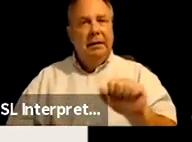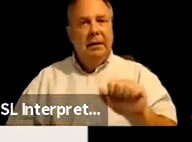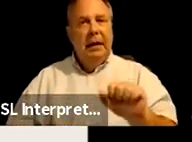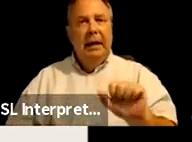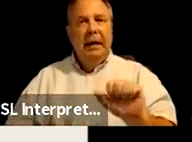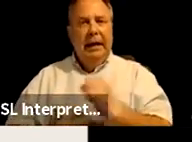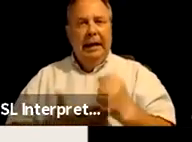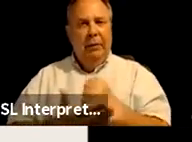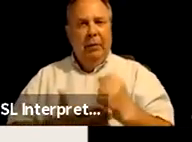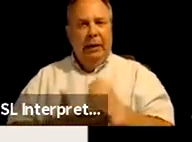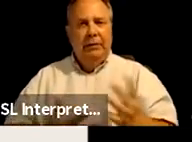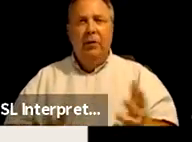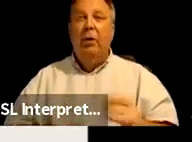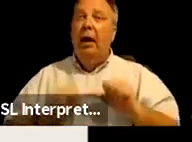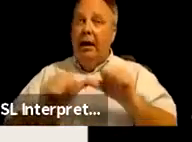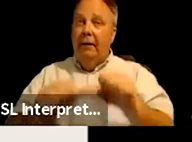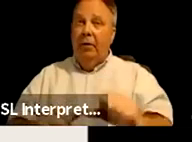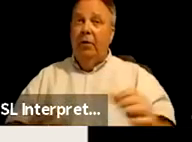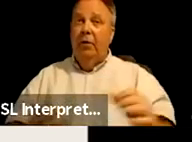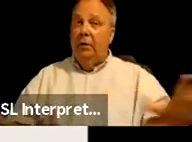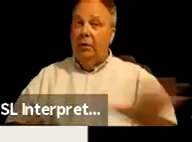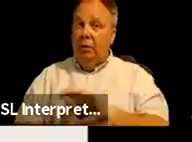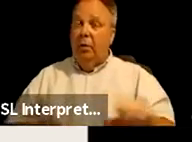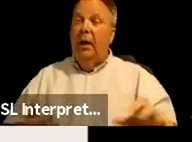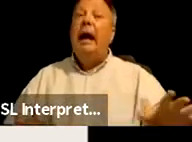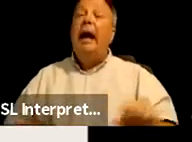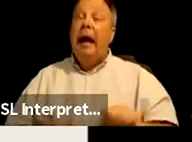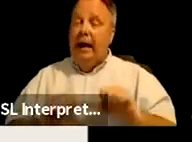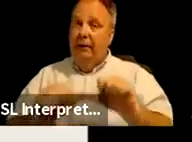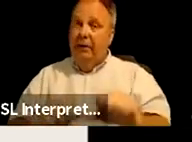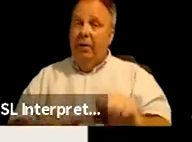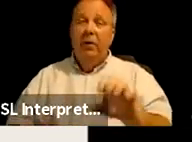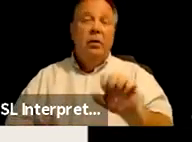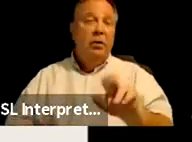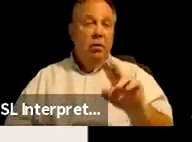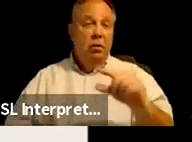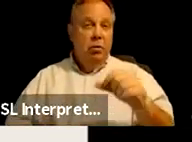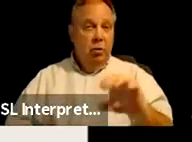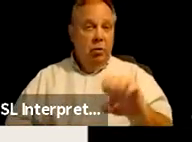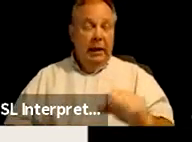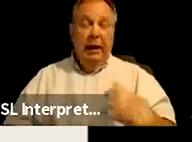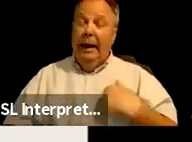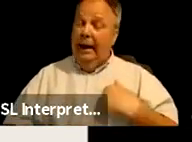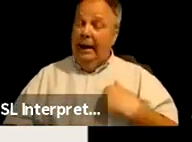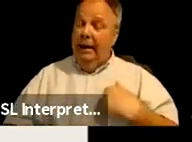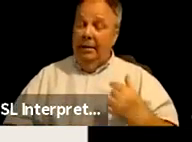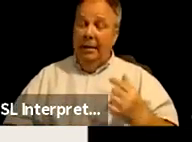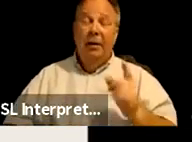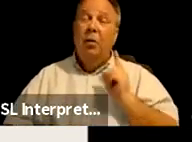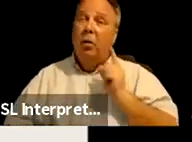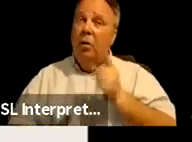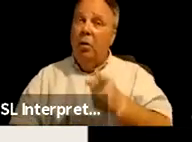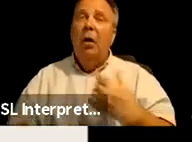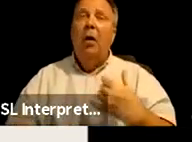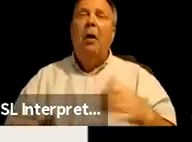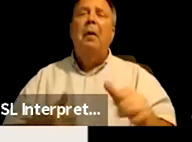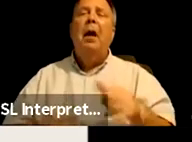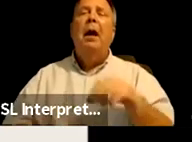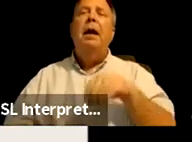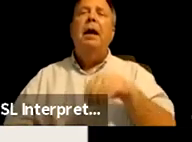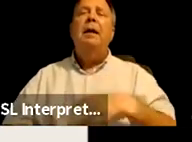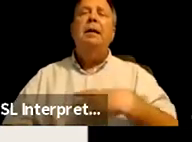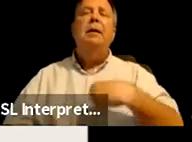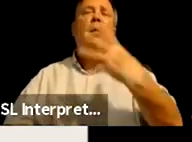it furthers genocide and it furthers eugenics. And to me, we're ultimately playing into the white man's colonial